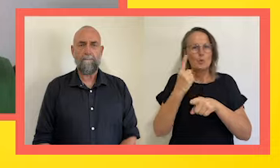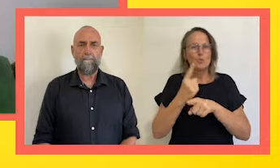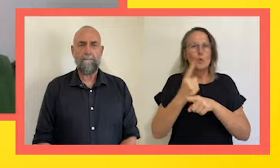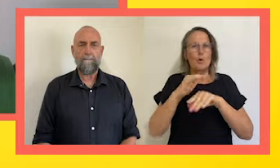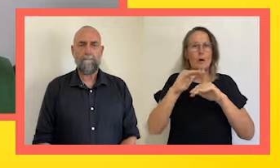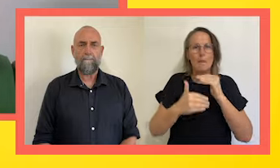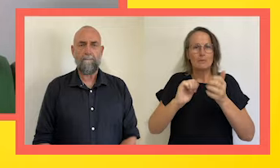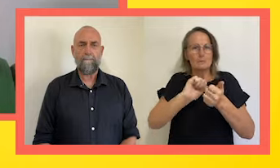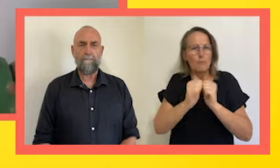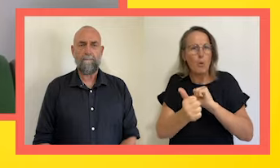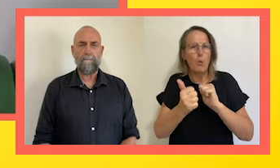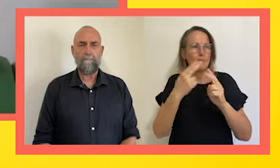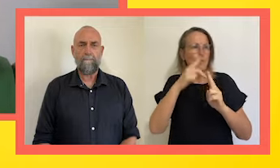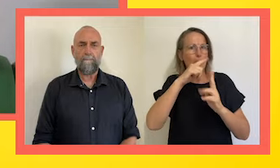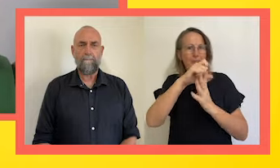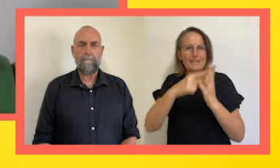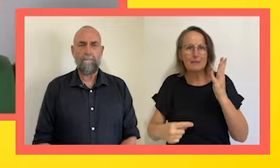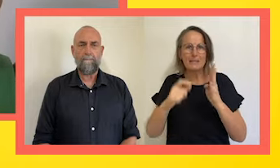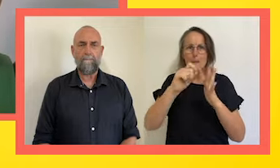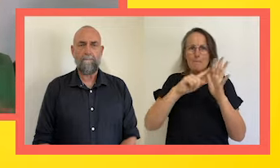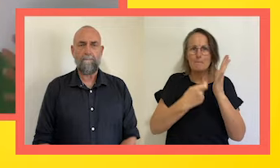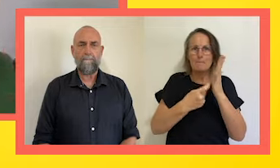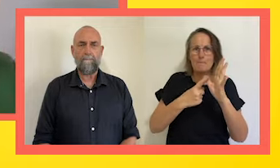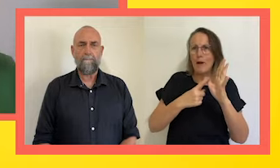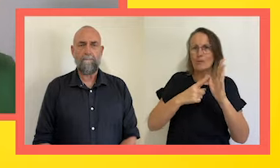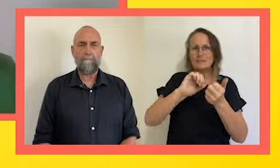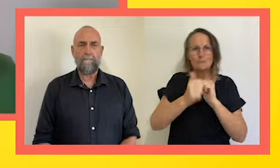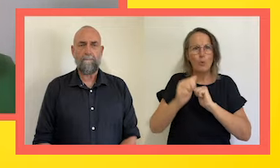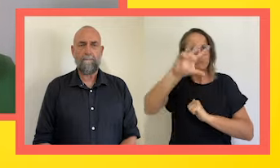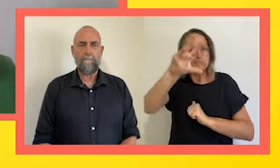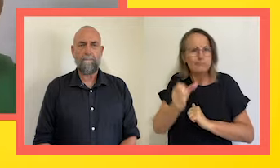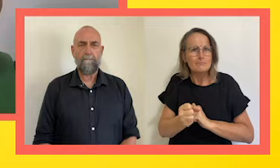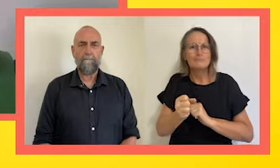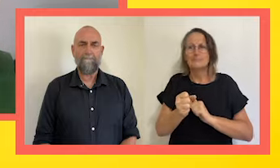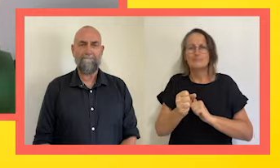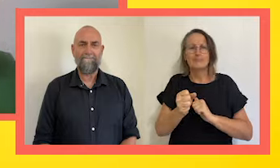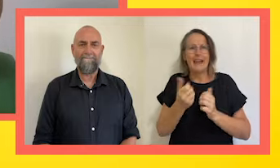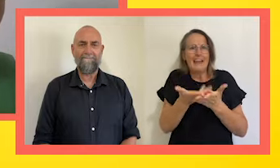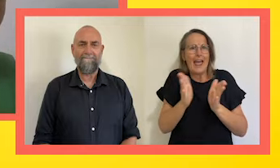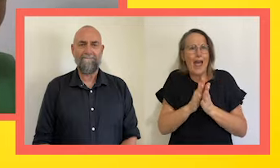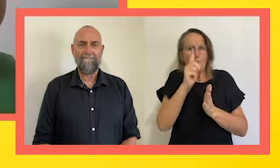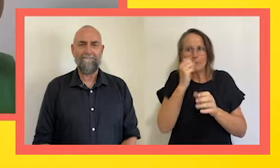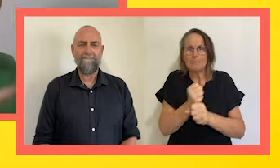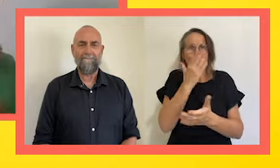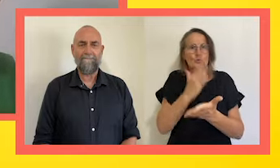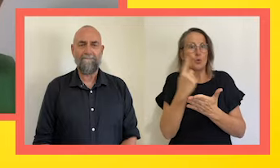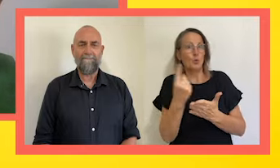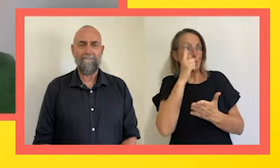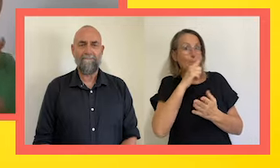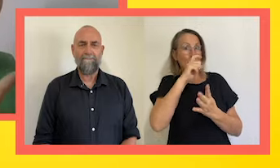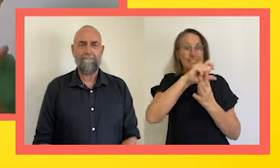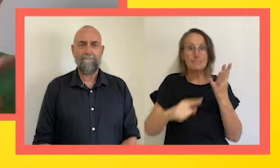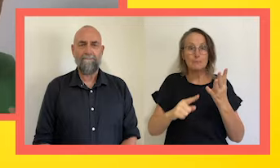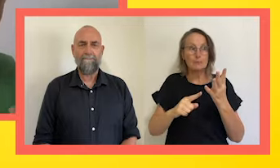sport, Paralympians, the disability movement, what we can do to get Paralympians better